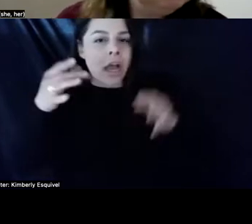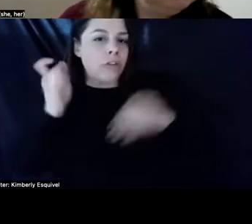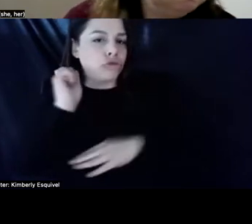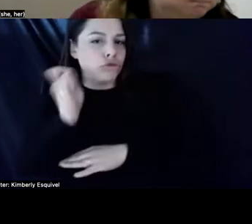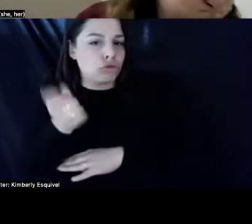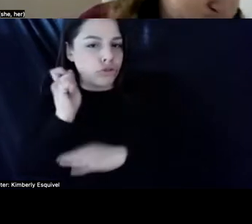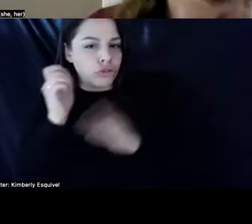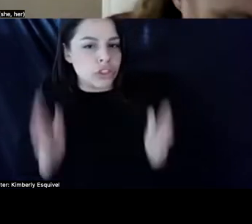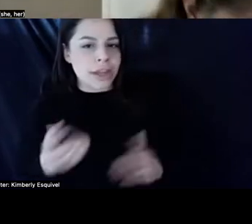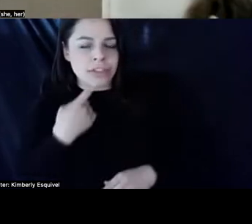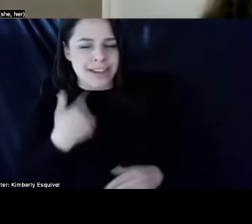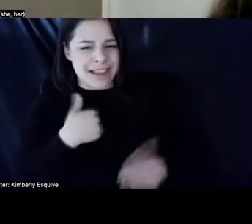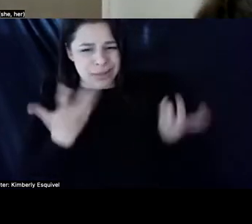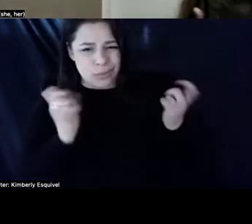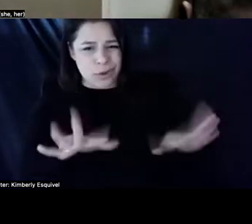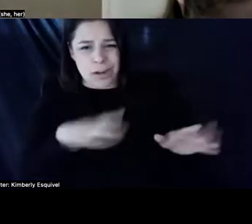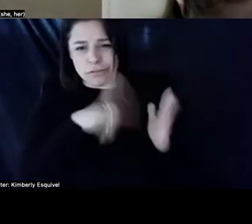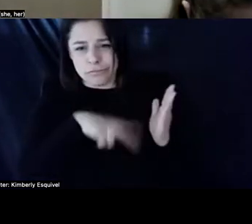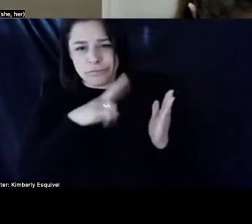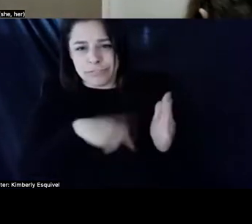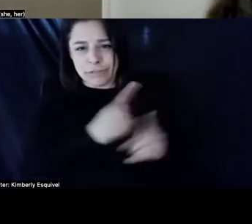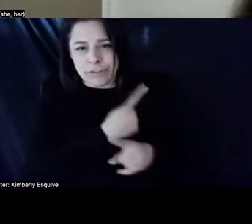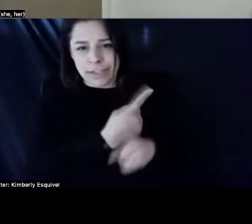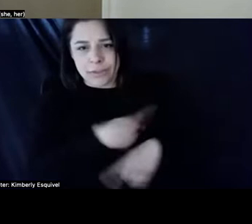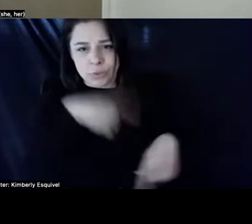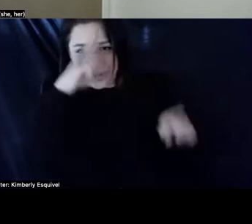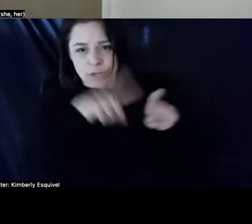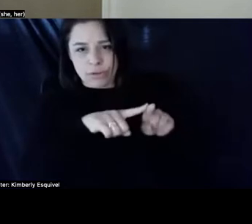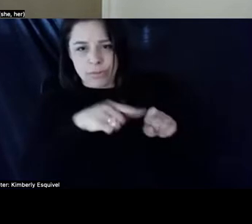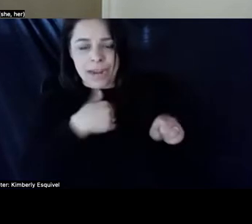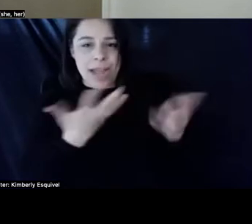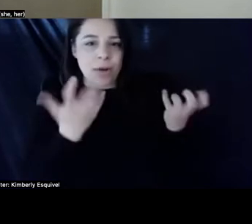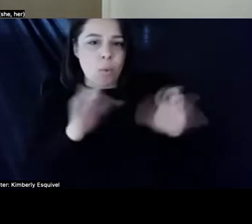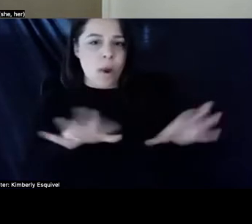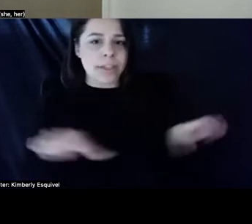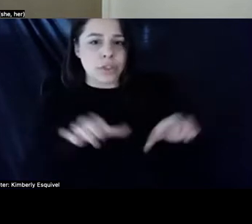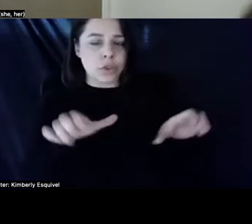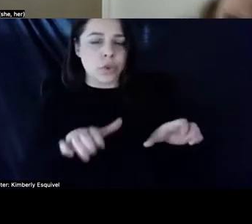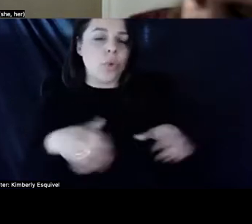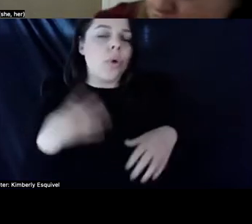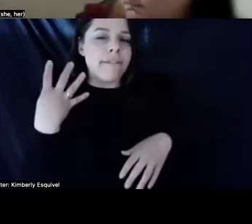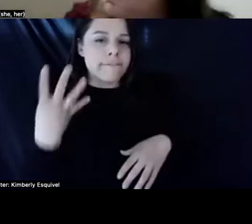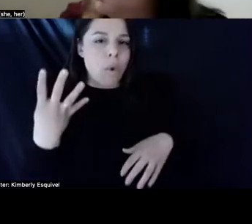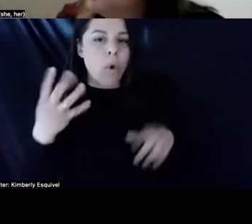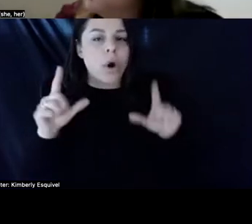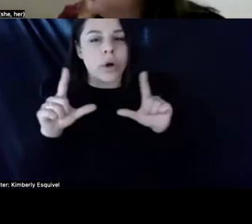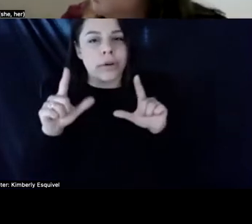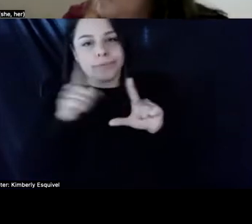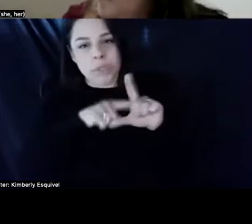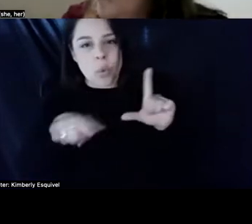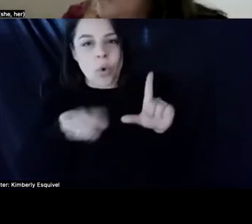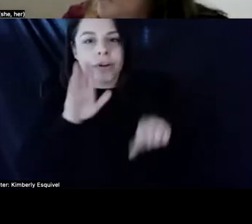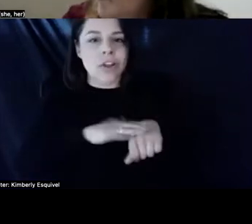to read the regulatory agreement. Uh, I don't want to do the full corners on it, which to me is illegally